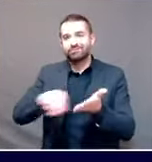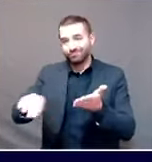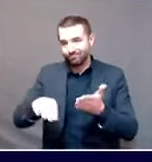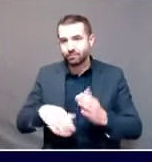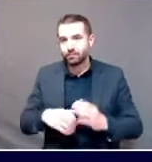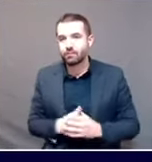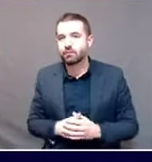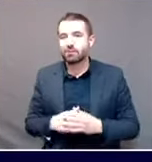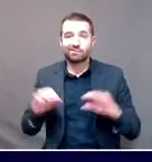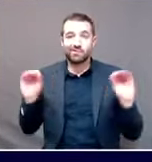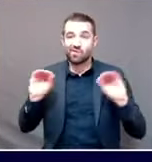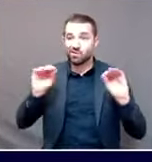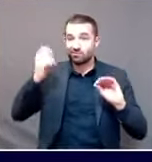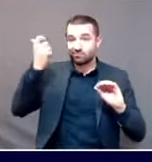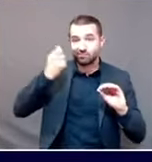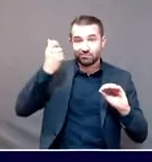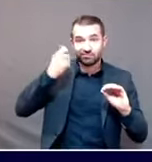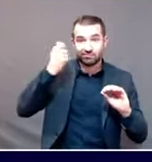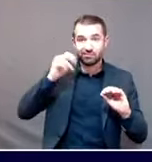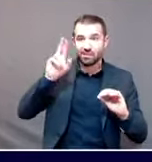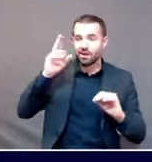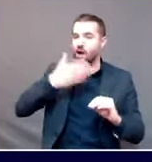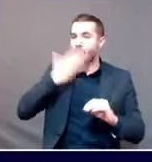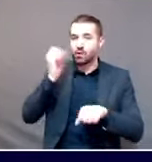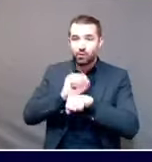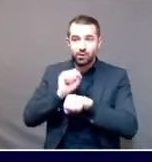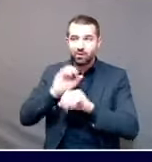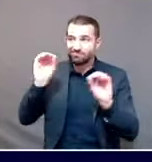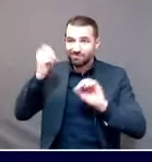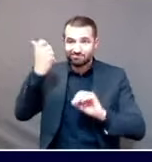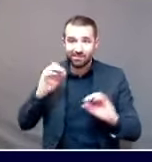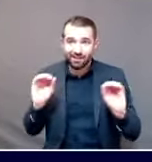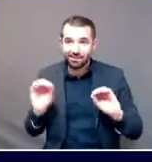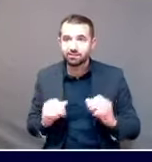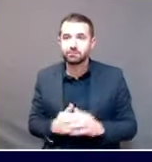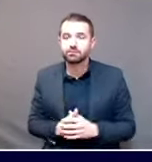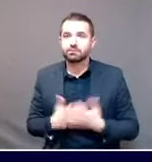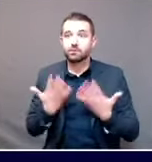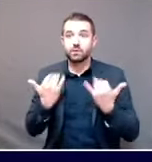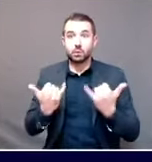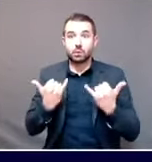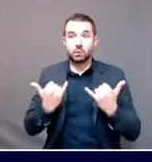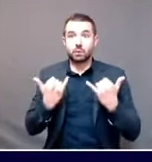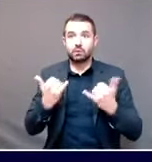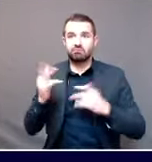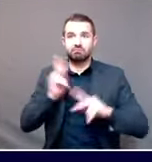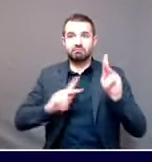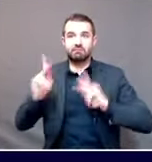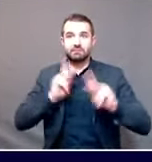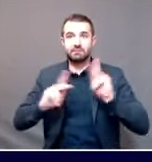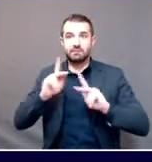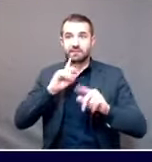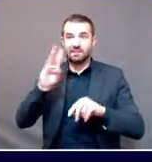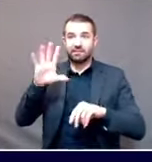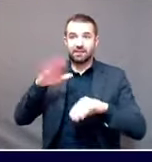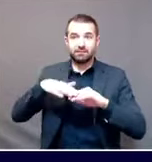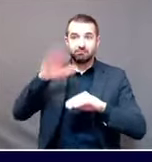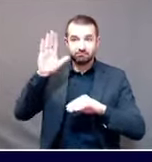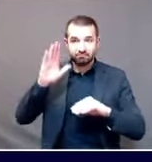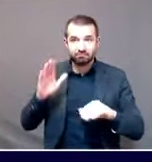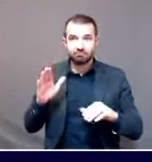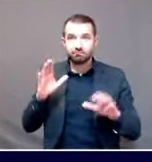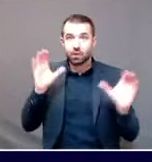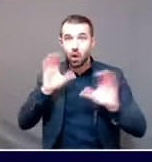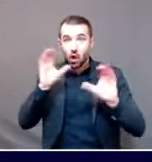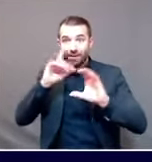but are wondering how to square the guidance being provided that people over the age of 65 are more vulnerable to the virus, and that in-person settings could be